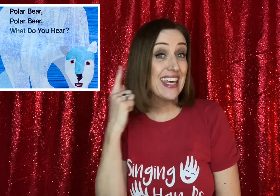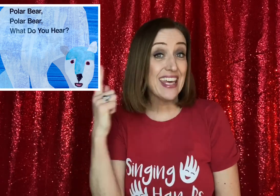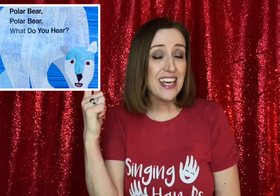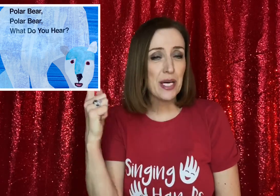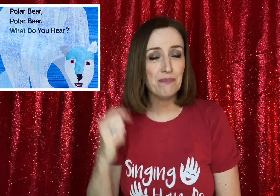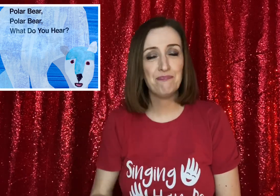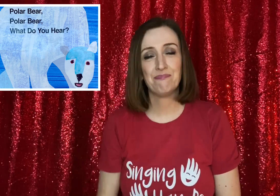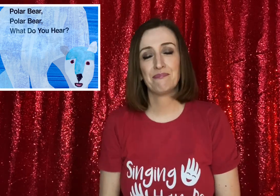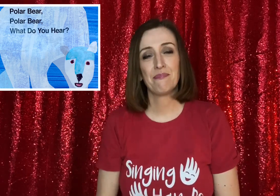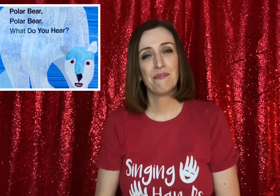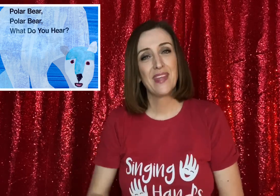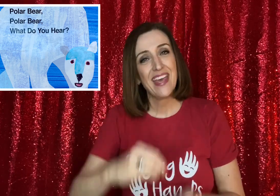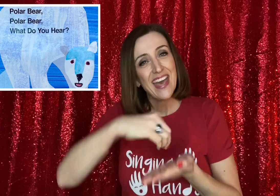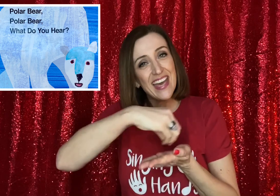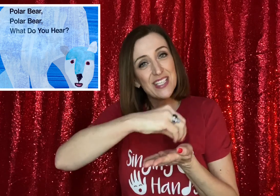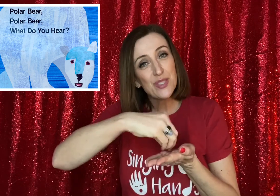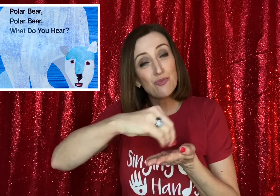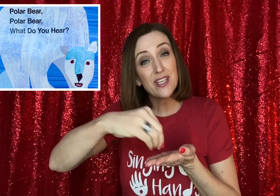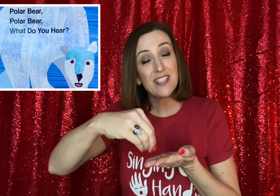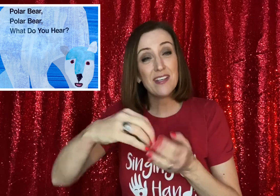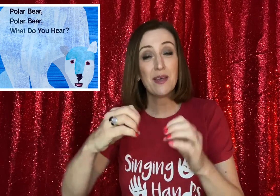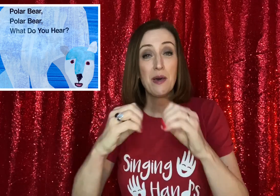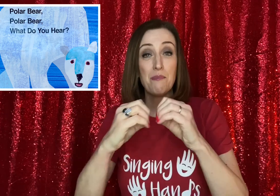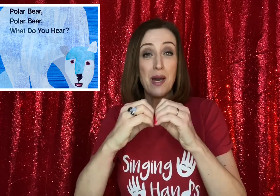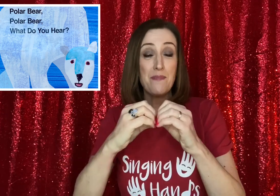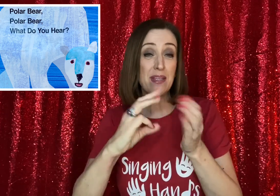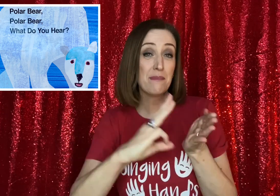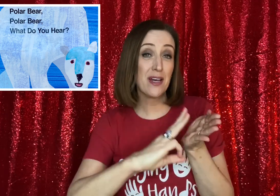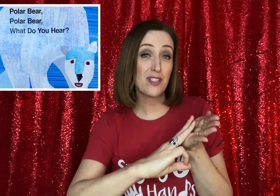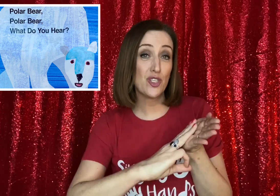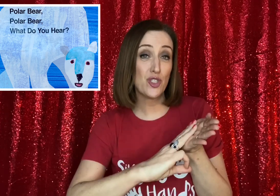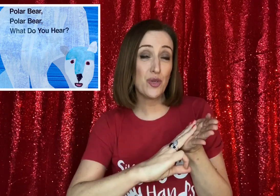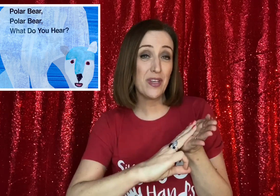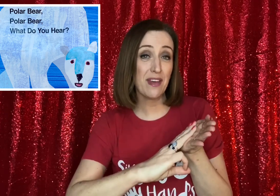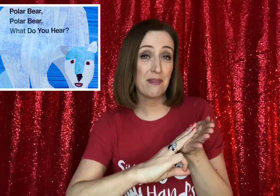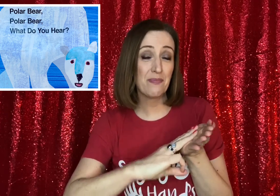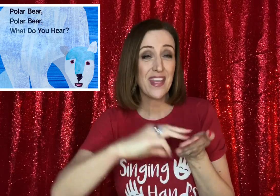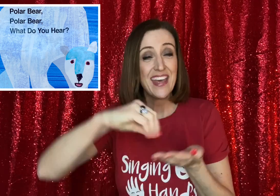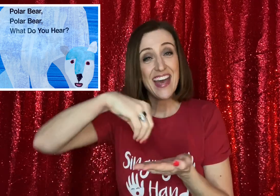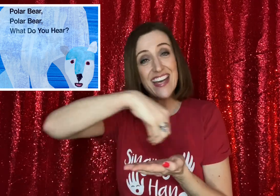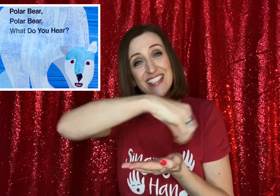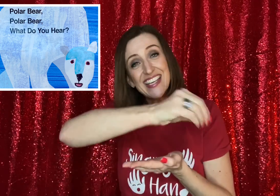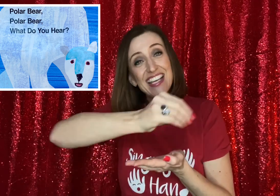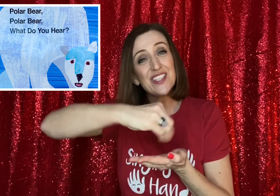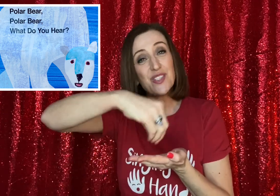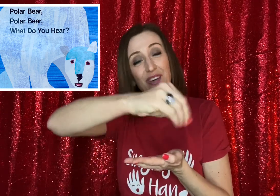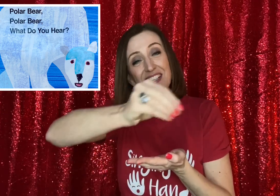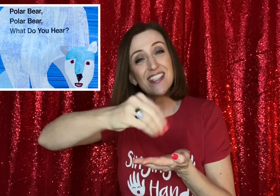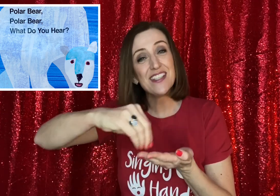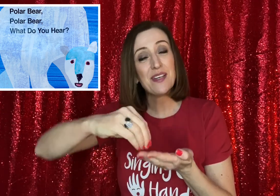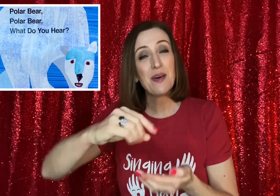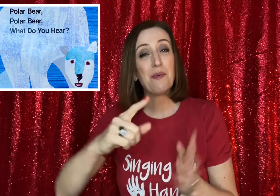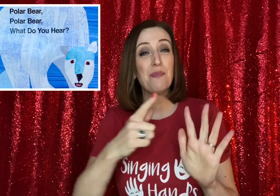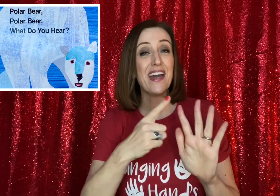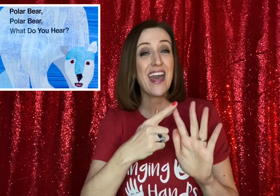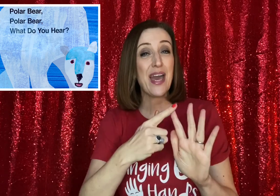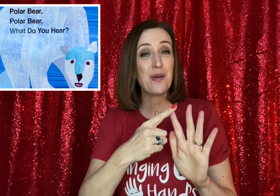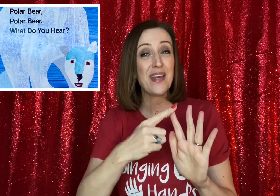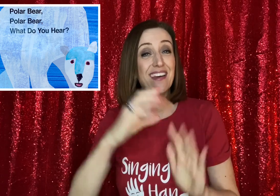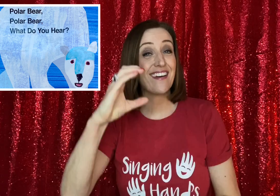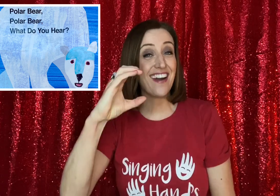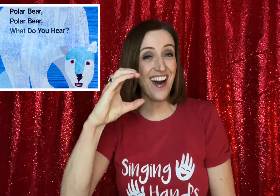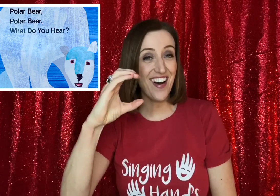hear? And it's written by Bill Martin Jr and illustrated by